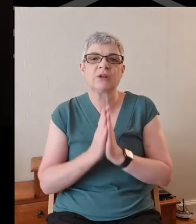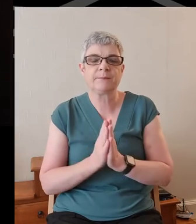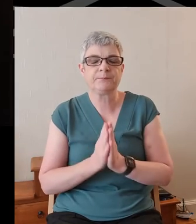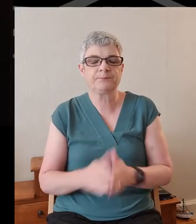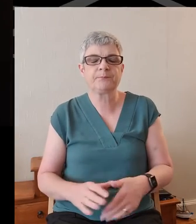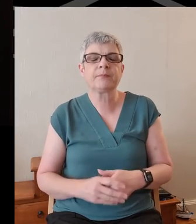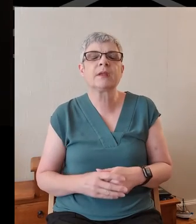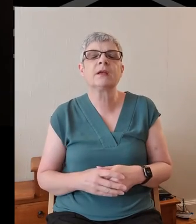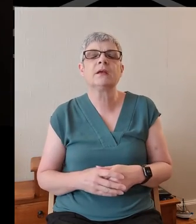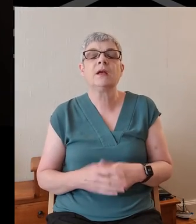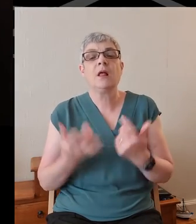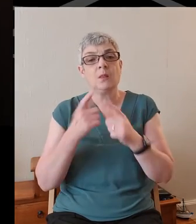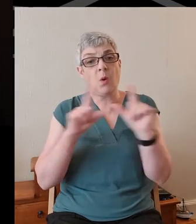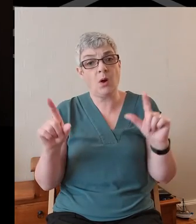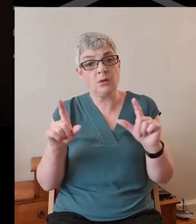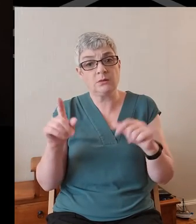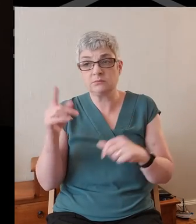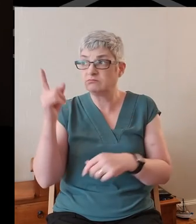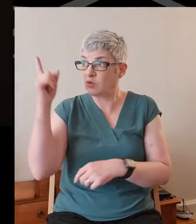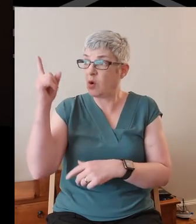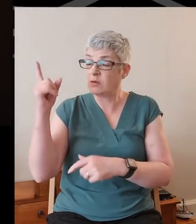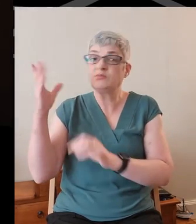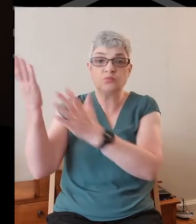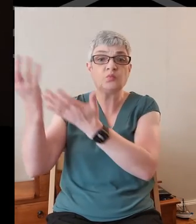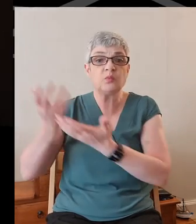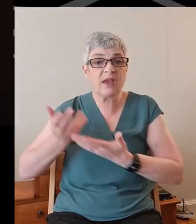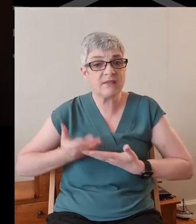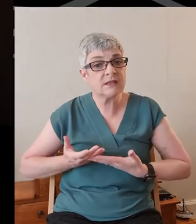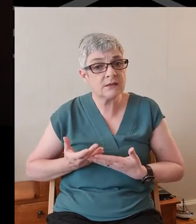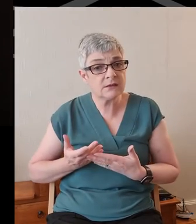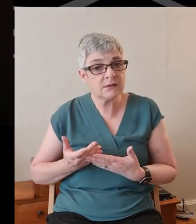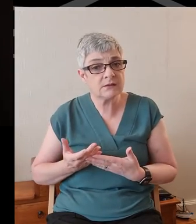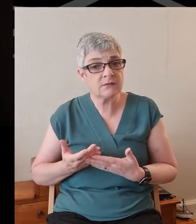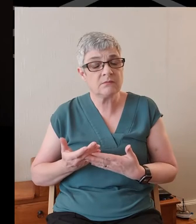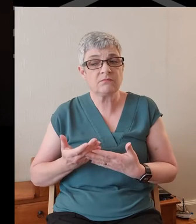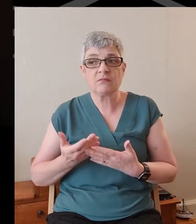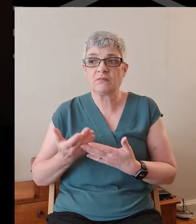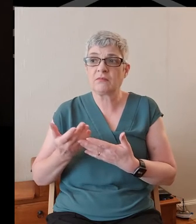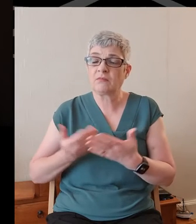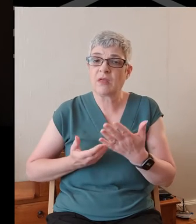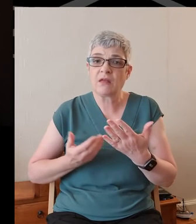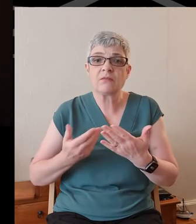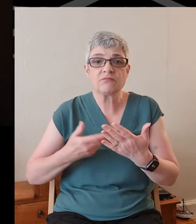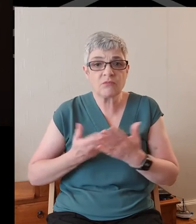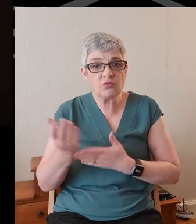Lord, are a God who has given us gifts. You have given in love and you have given out of love.